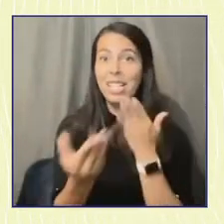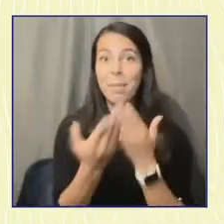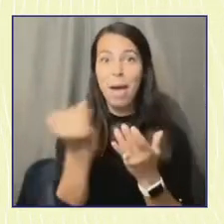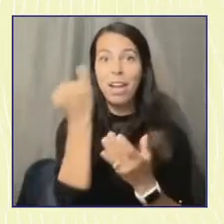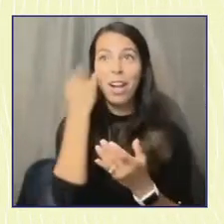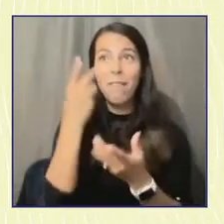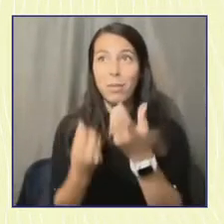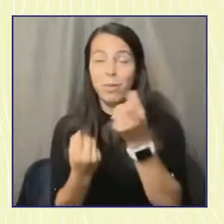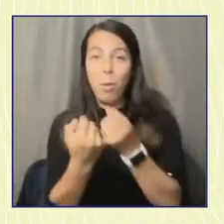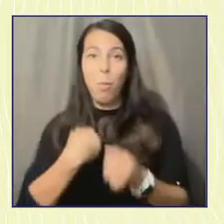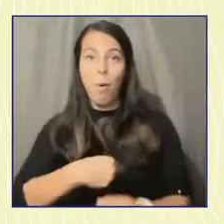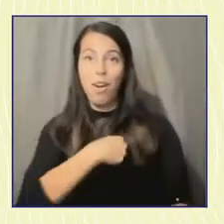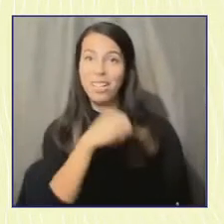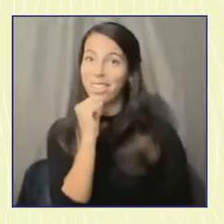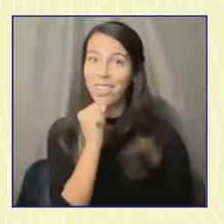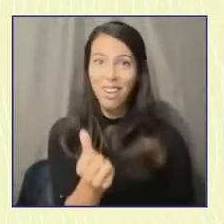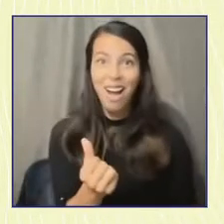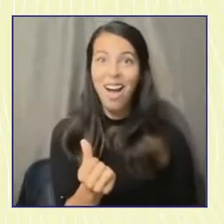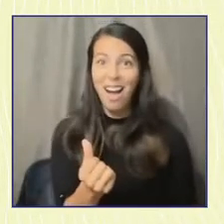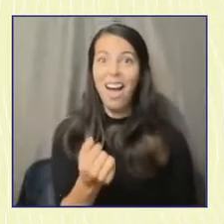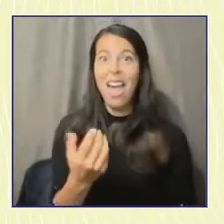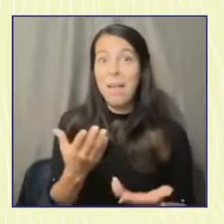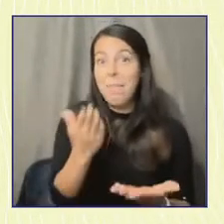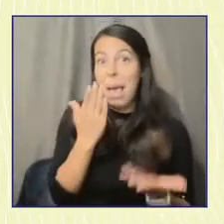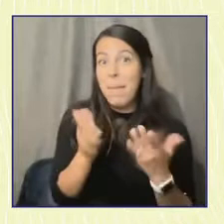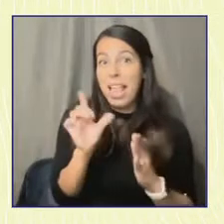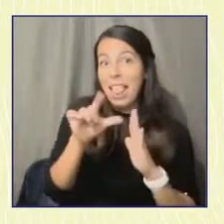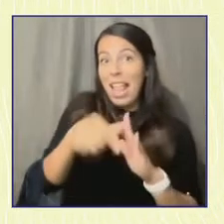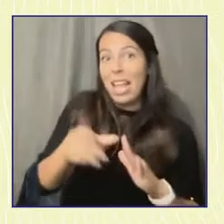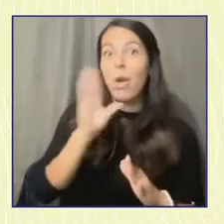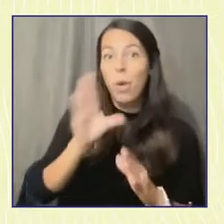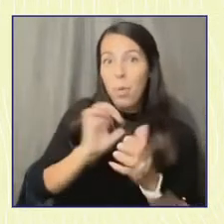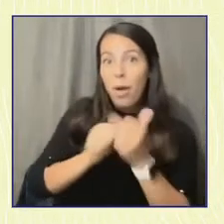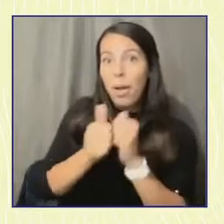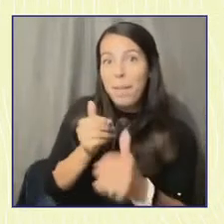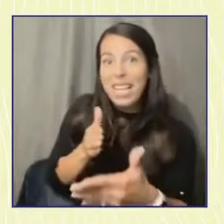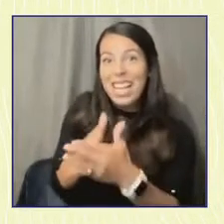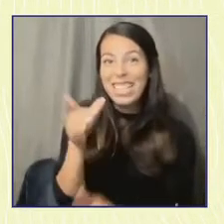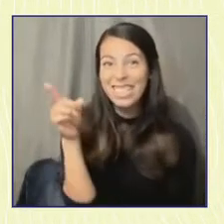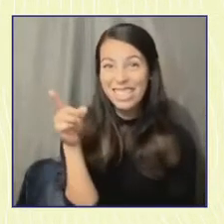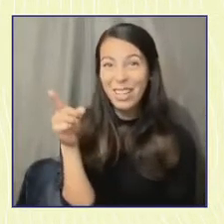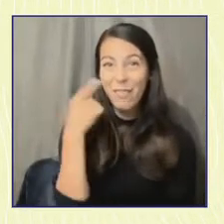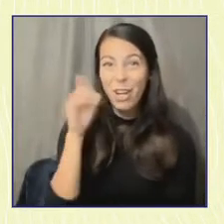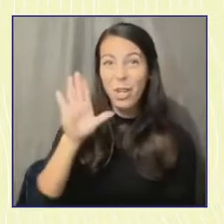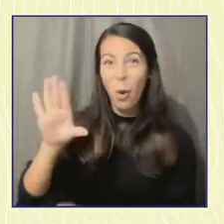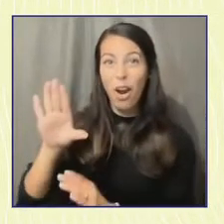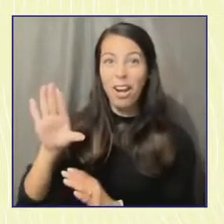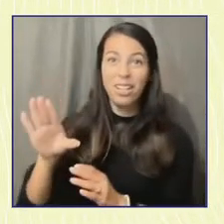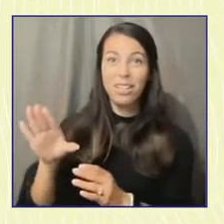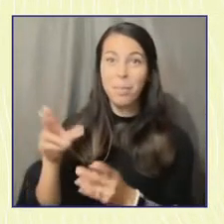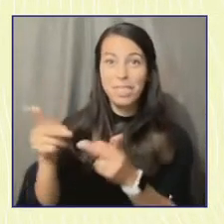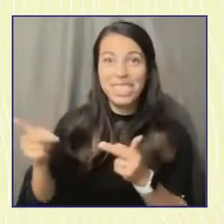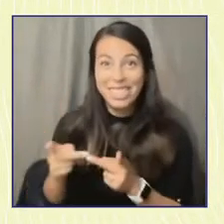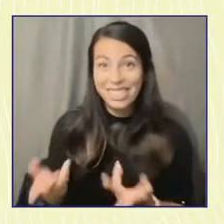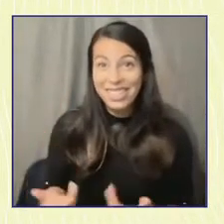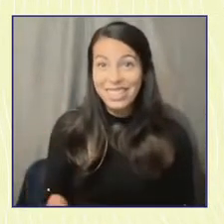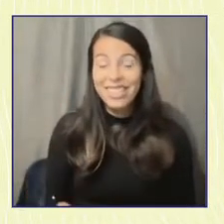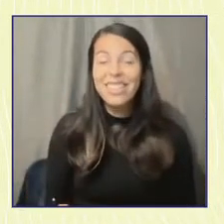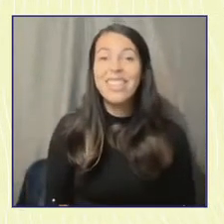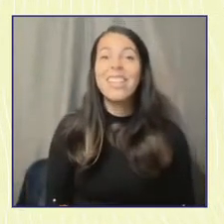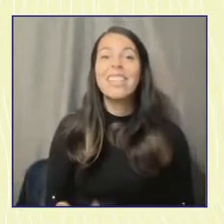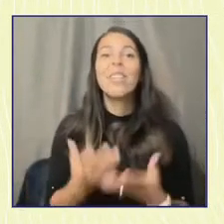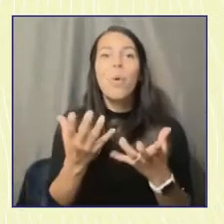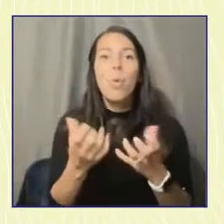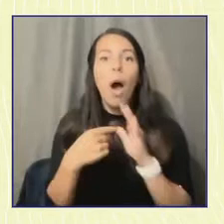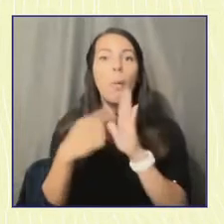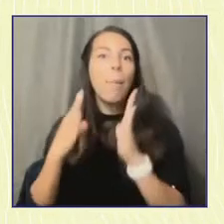we'll also run for your seats. So it just makes things easier when when they're collaborating with us and they're listening to their communities. And